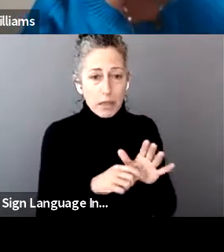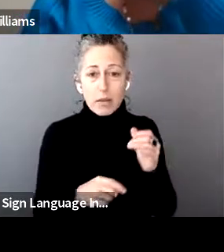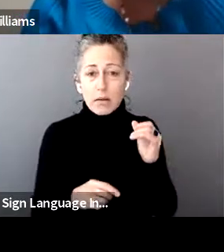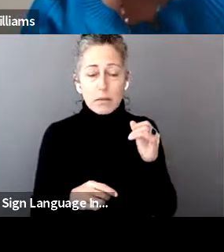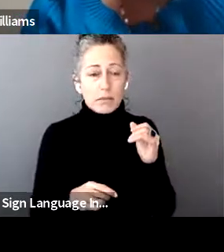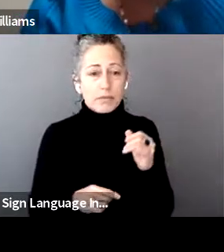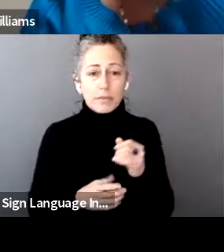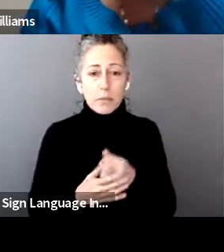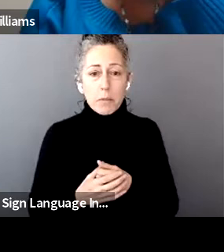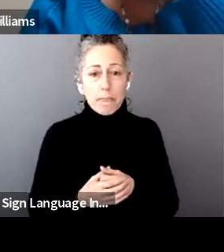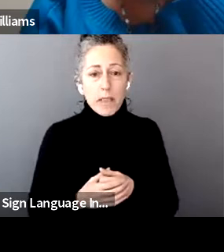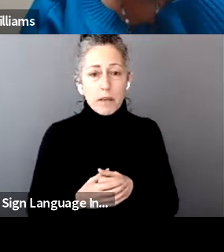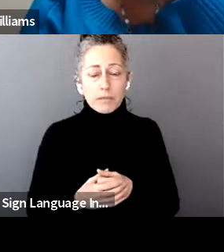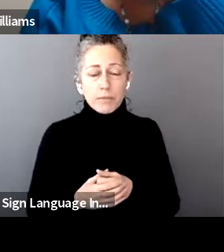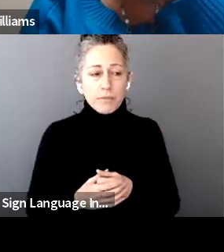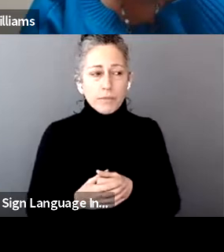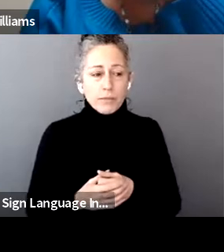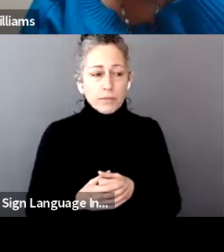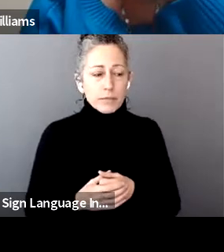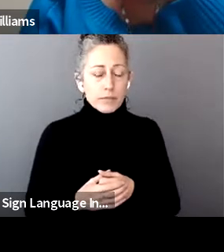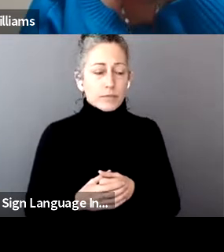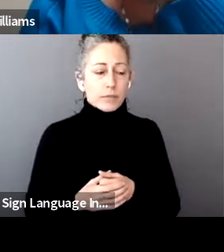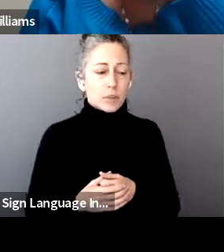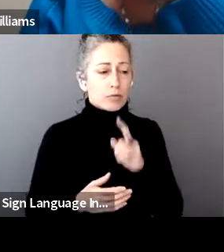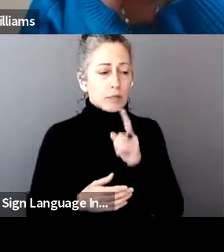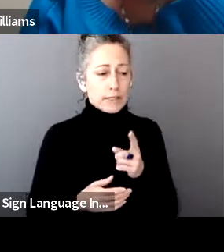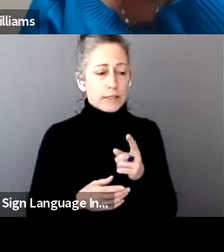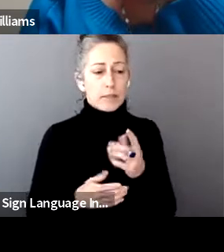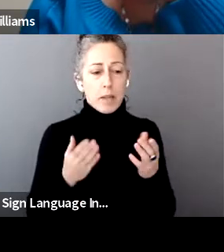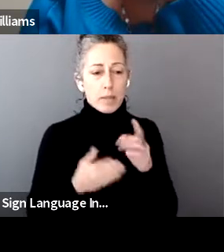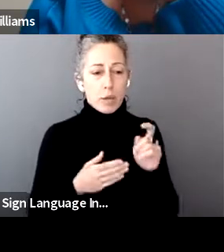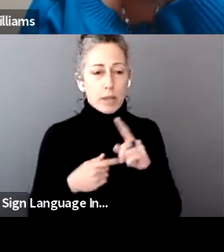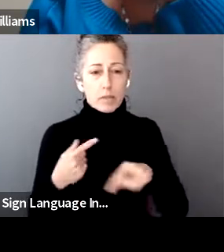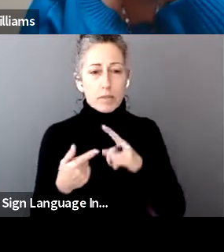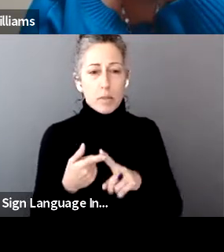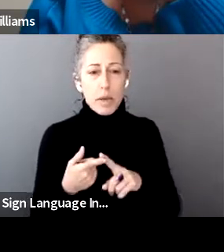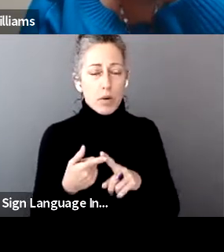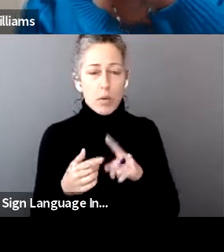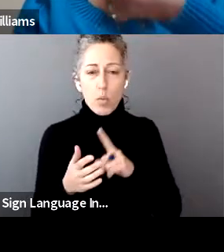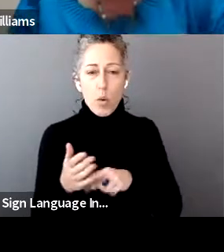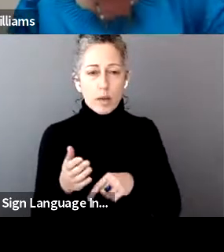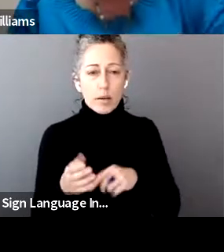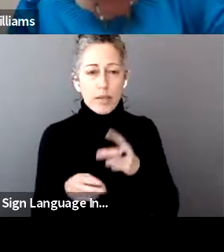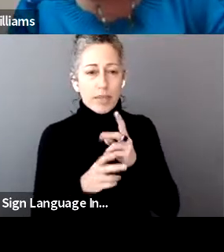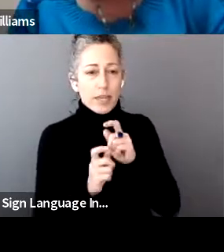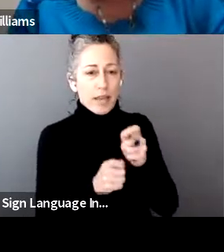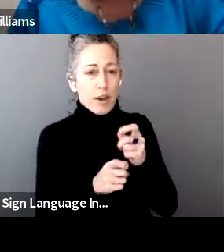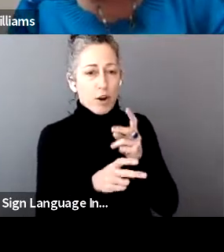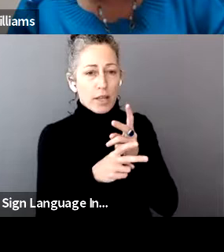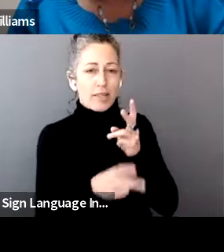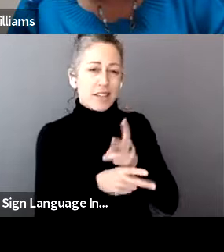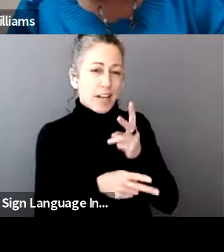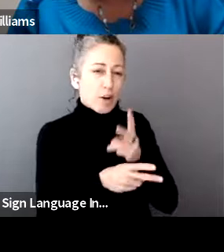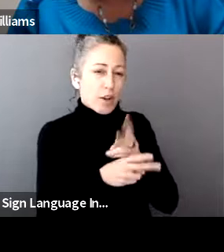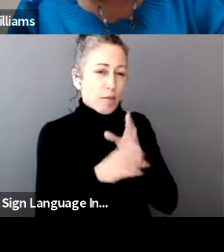expenses they were, more so of what expenses was done. And you all probably as tax consultants will need to look at